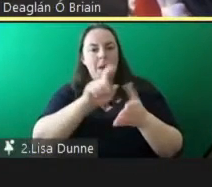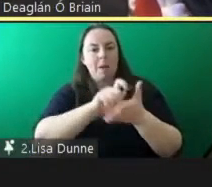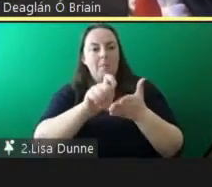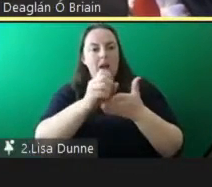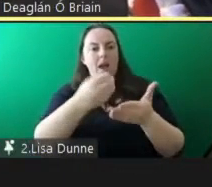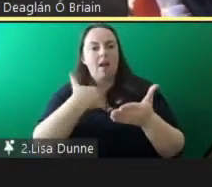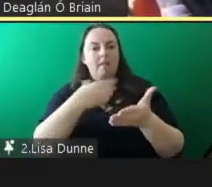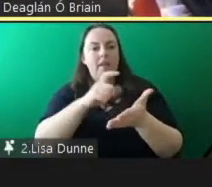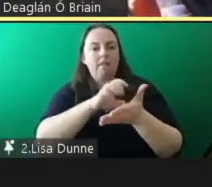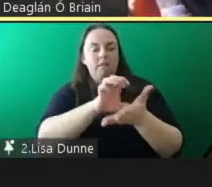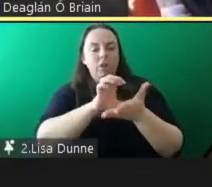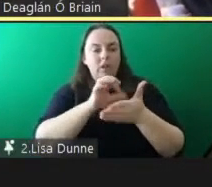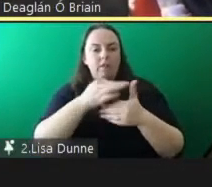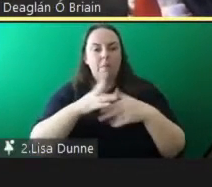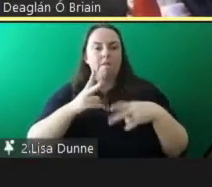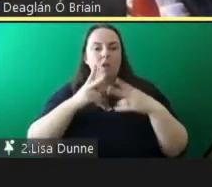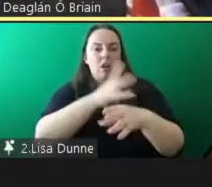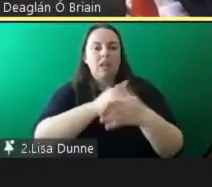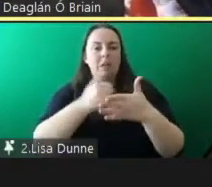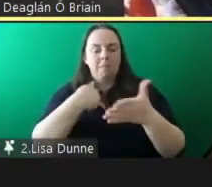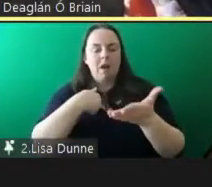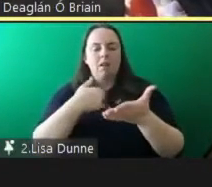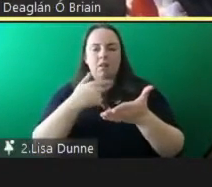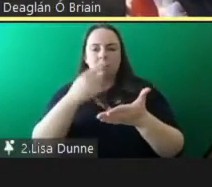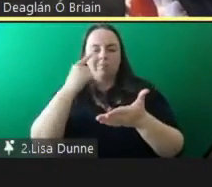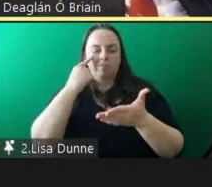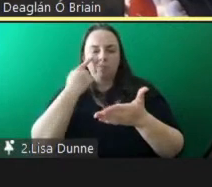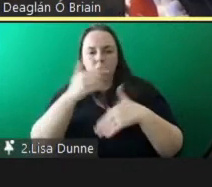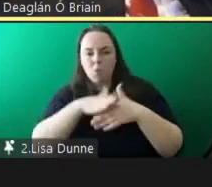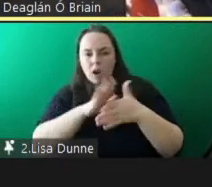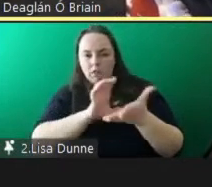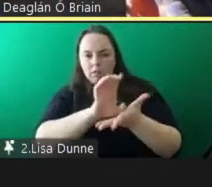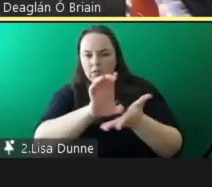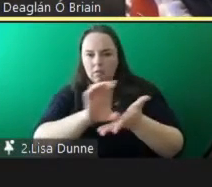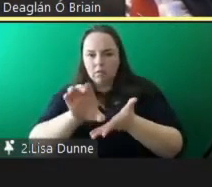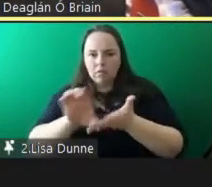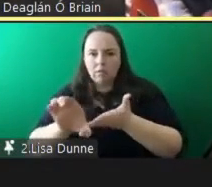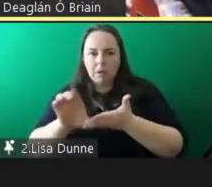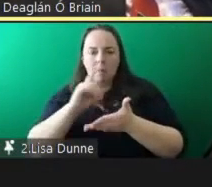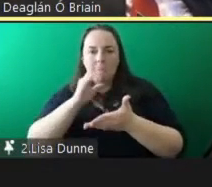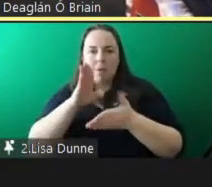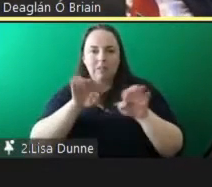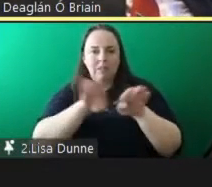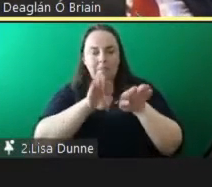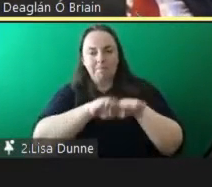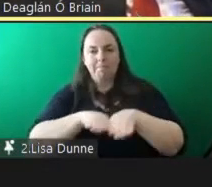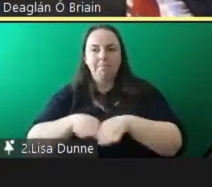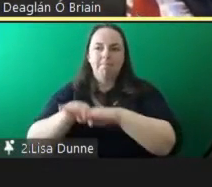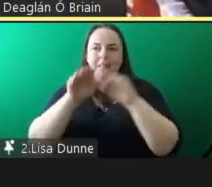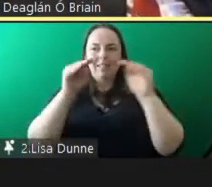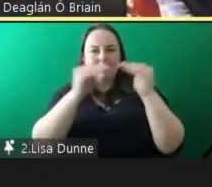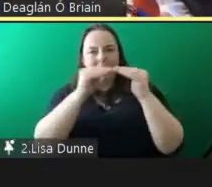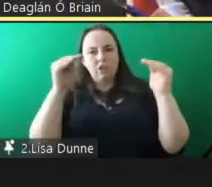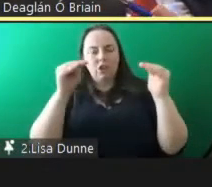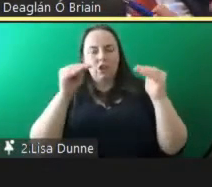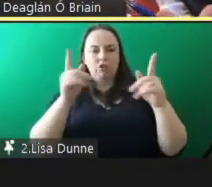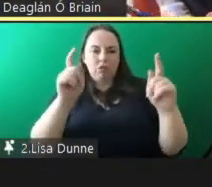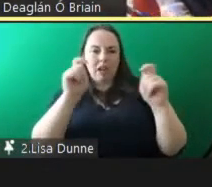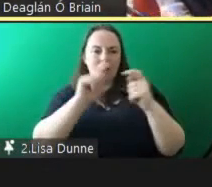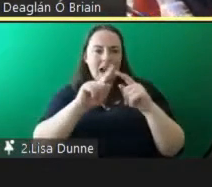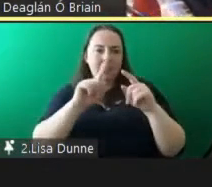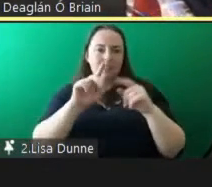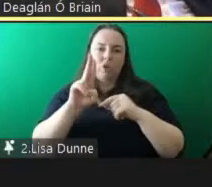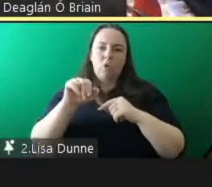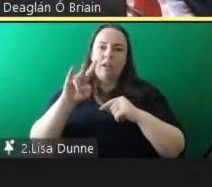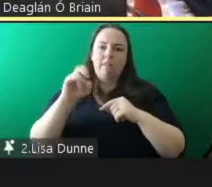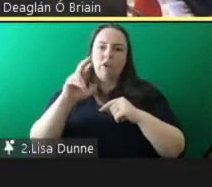from voluntary organizations so consistency standards training and universal access really important